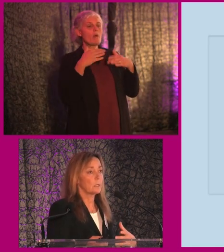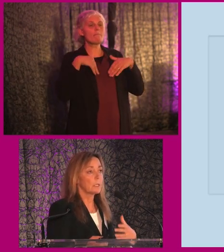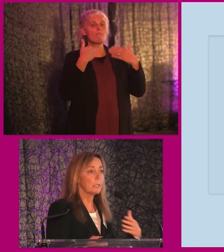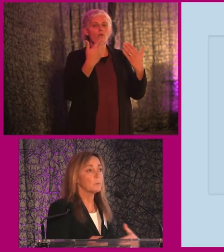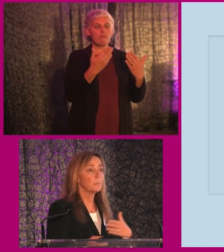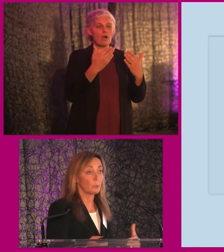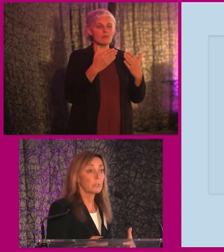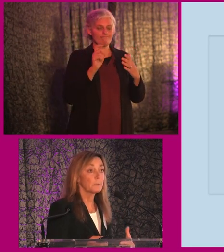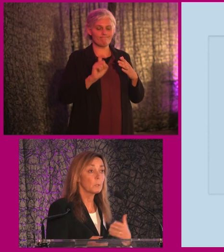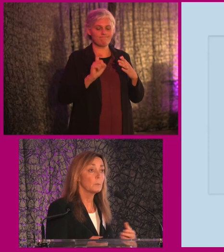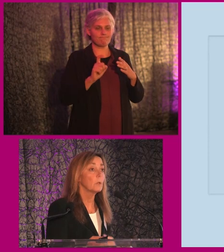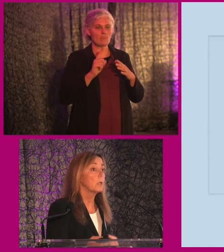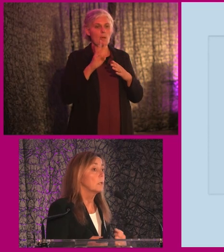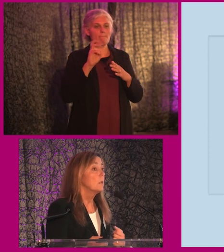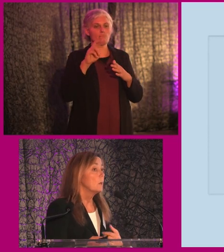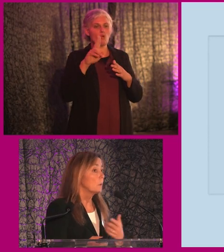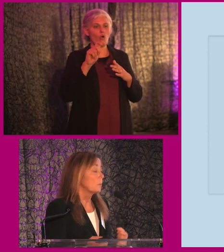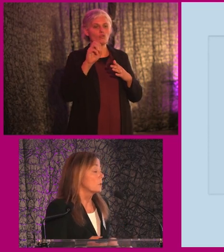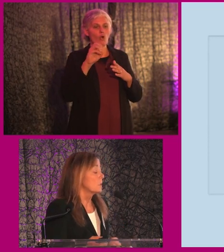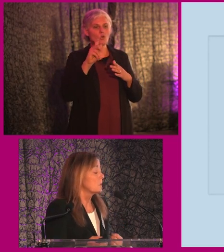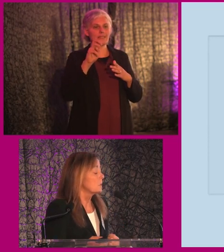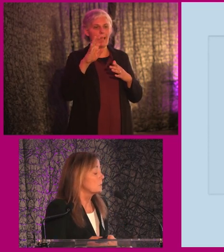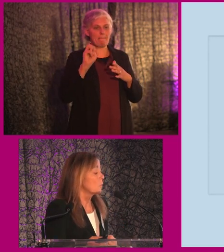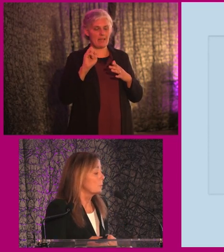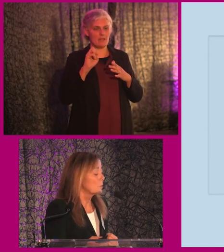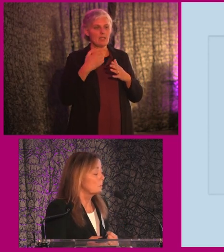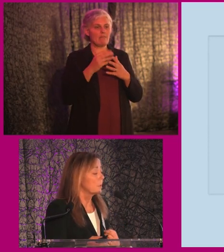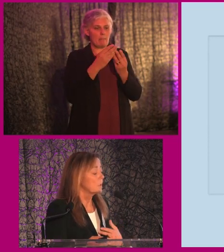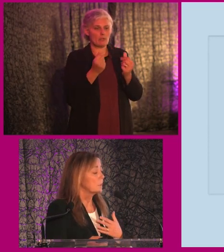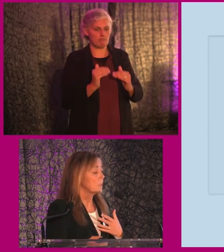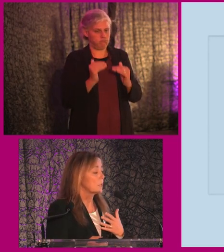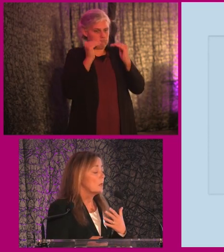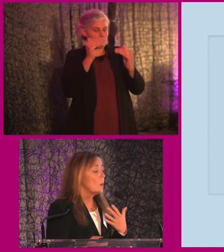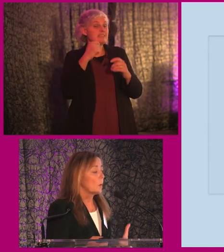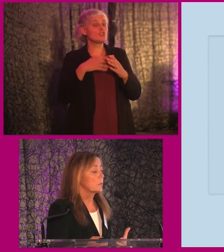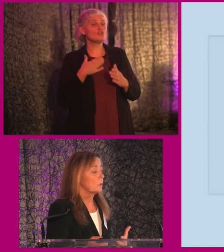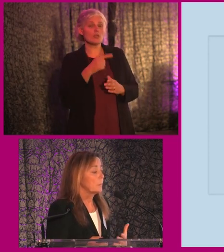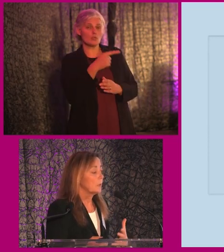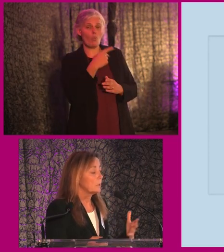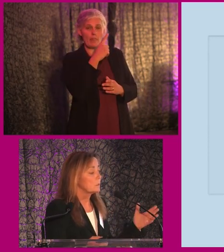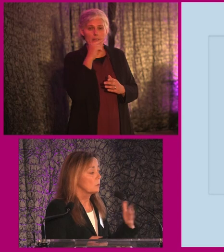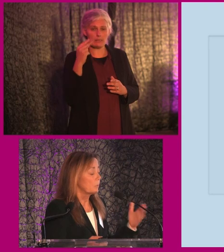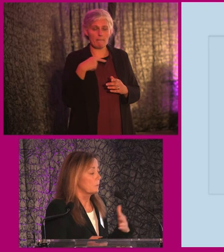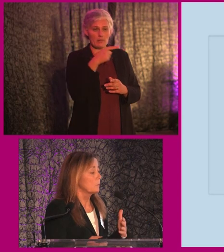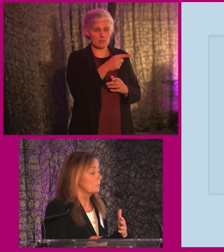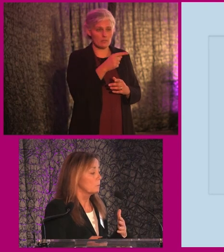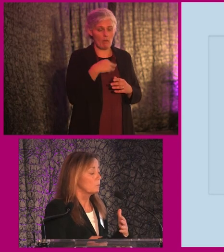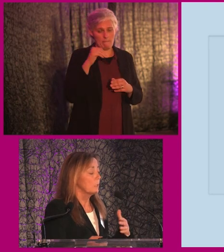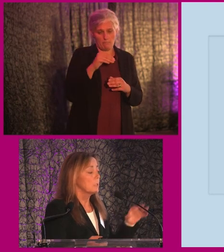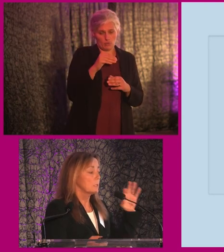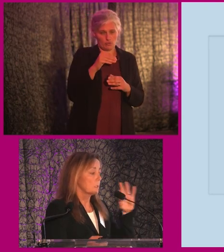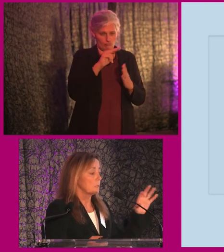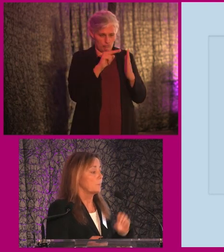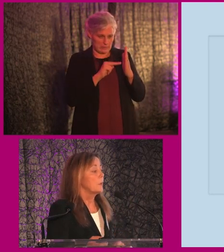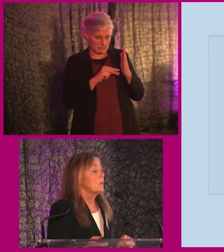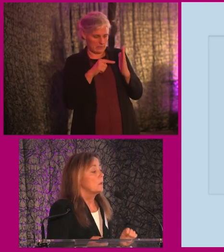clickable prototypes that will be online when the project is more mature. But this is just one example, and this is not possible to read.